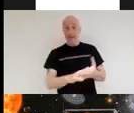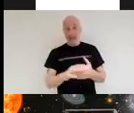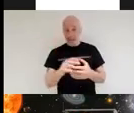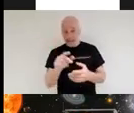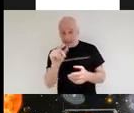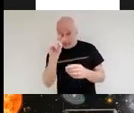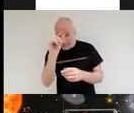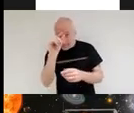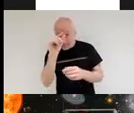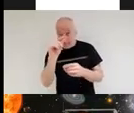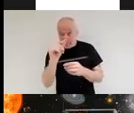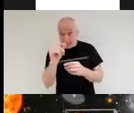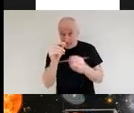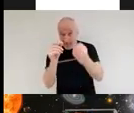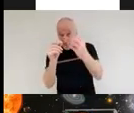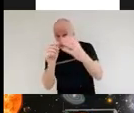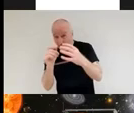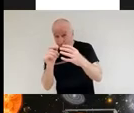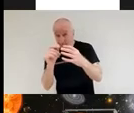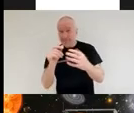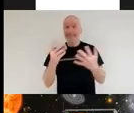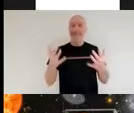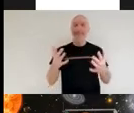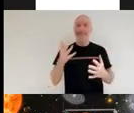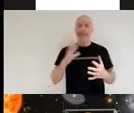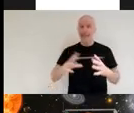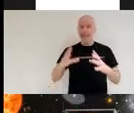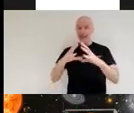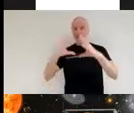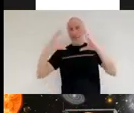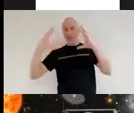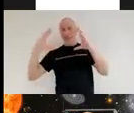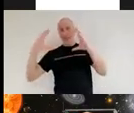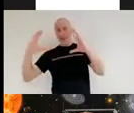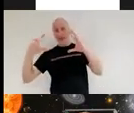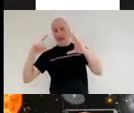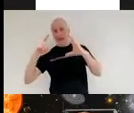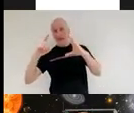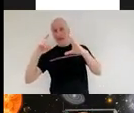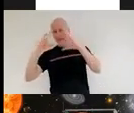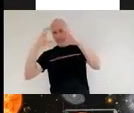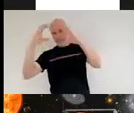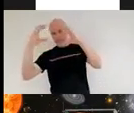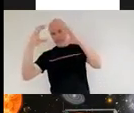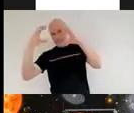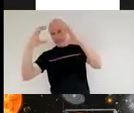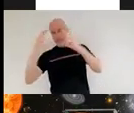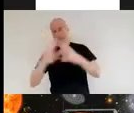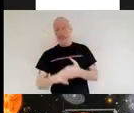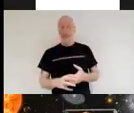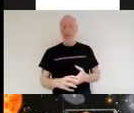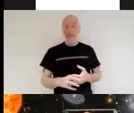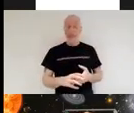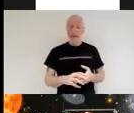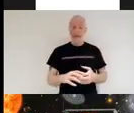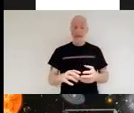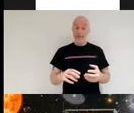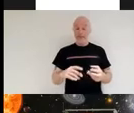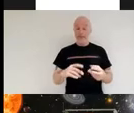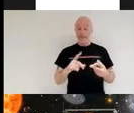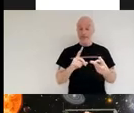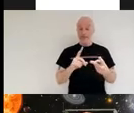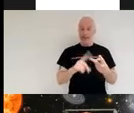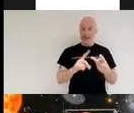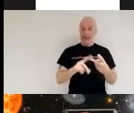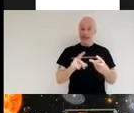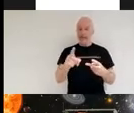most distant objects you do need a bigger telescope the second is actually a problem that is a result of the big bang again i'm